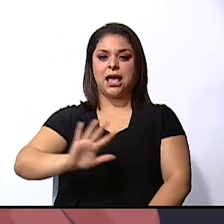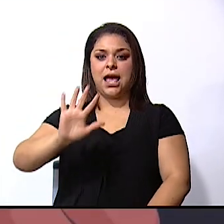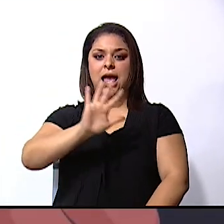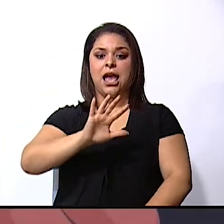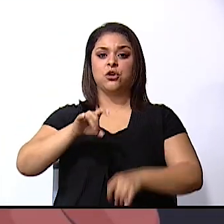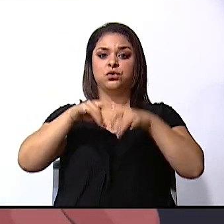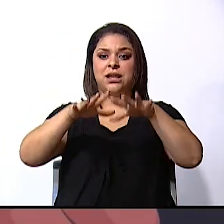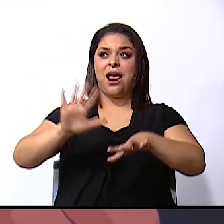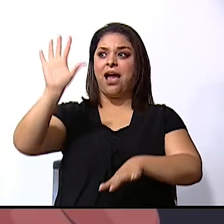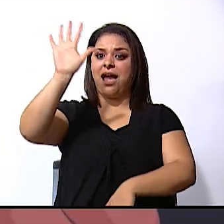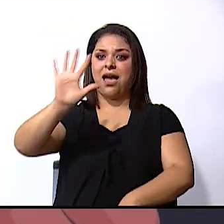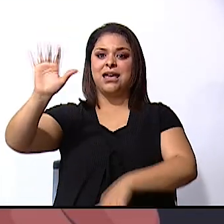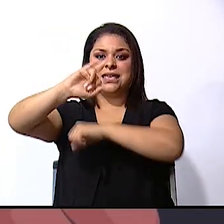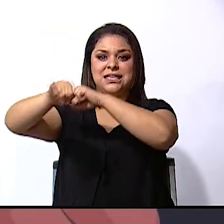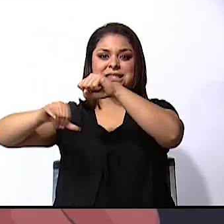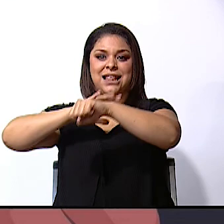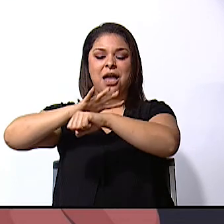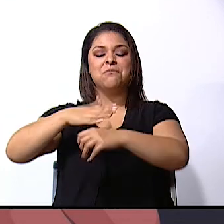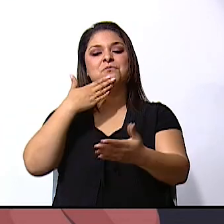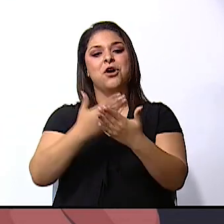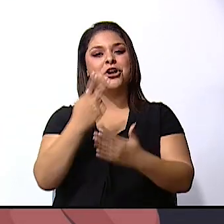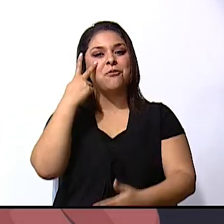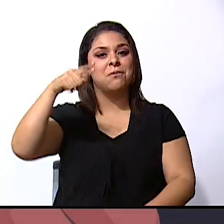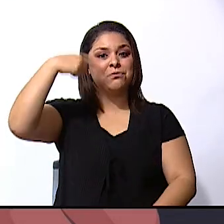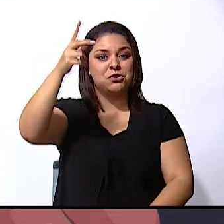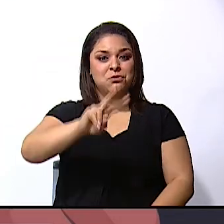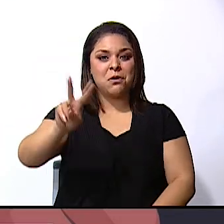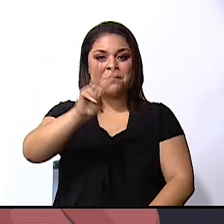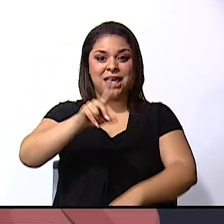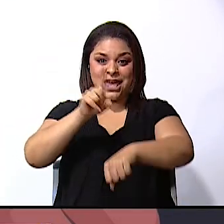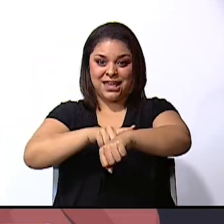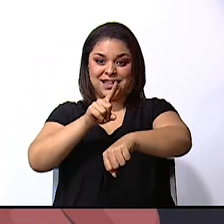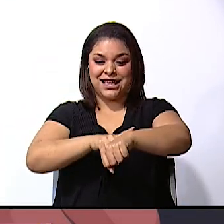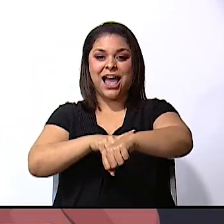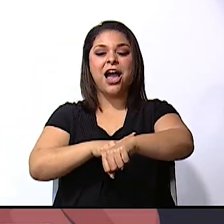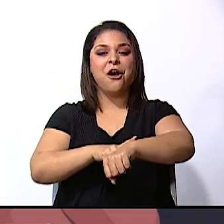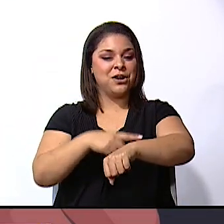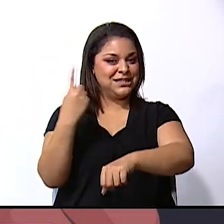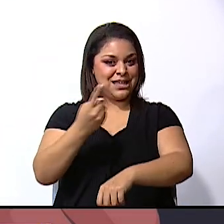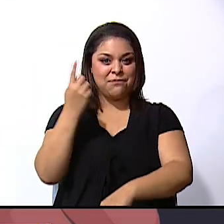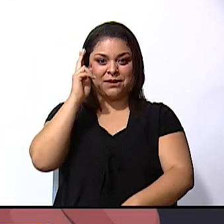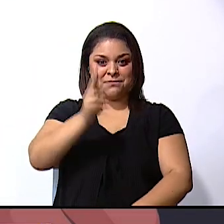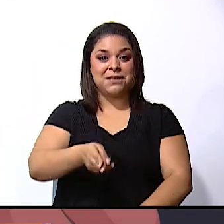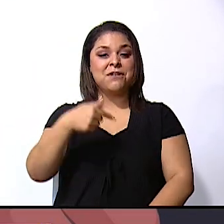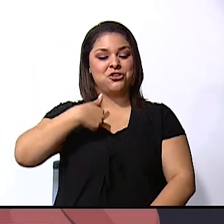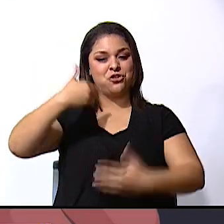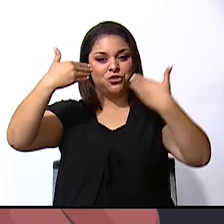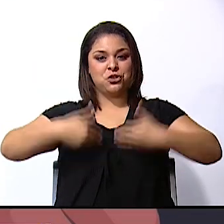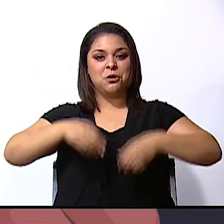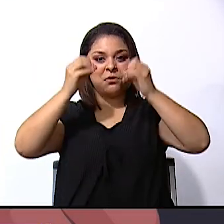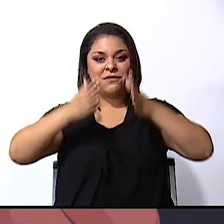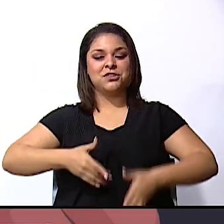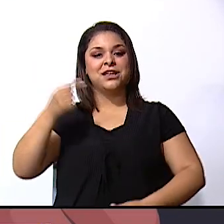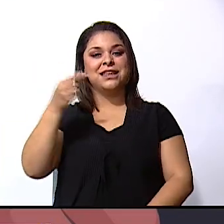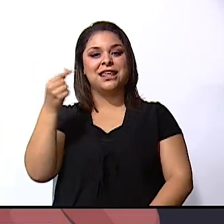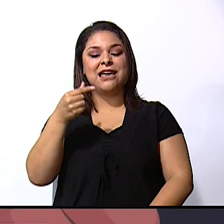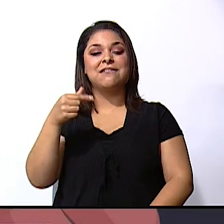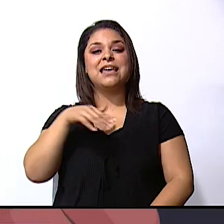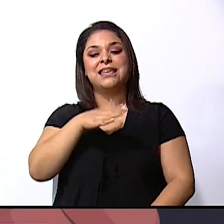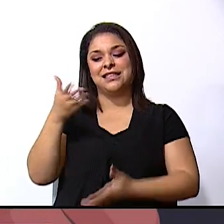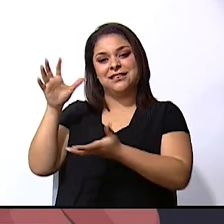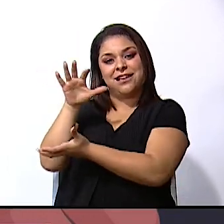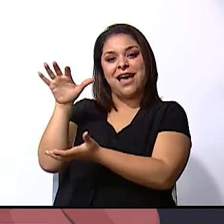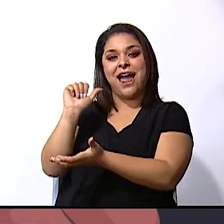see you next Friday at 10.30 on Channel 4. It was Teacher Graven and Arlene.